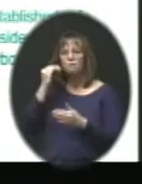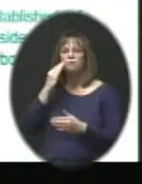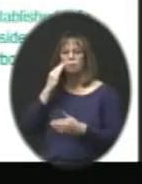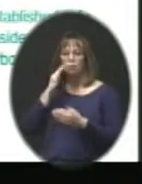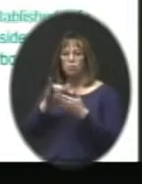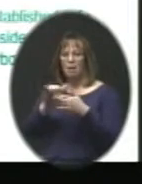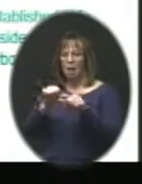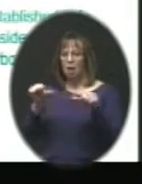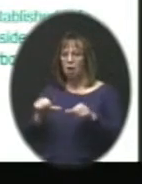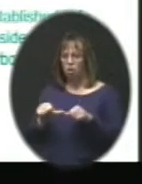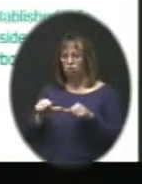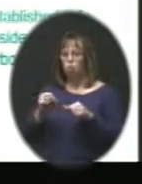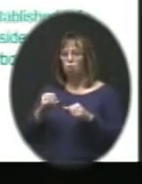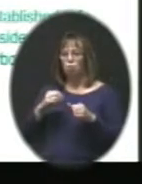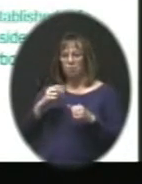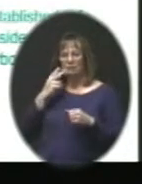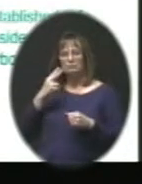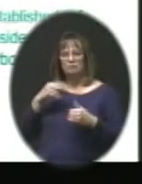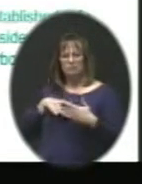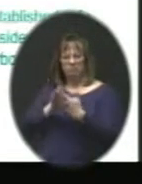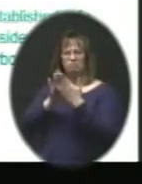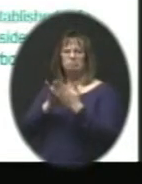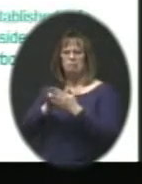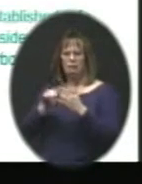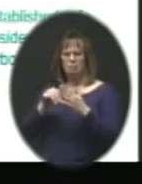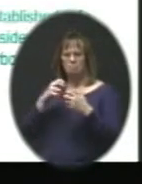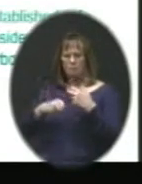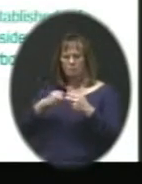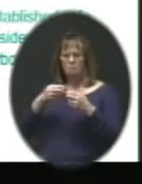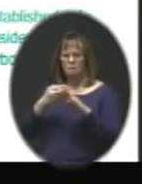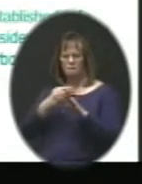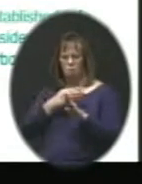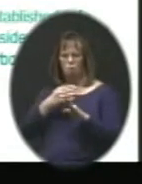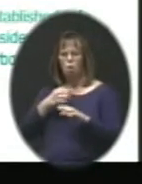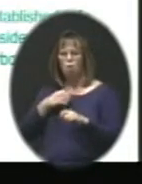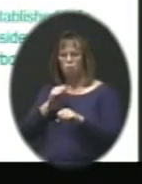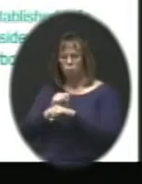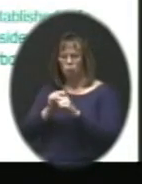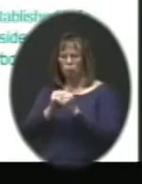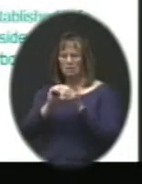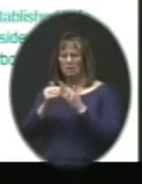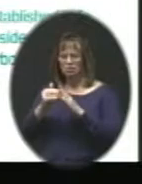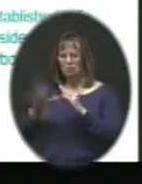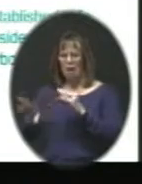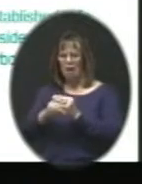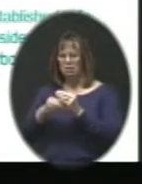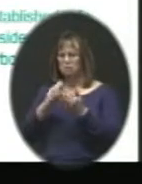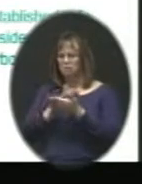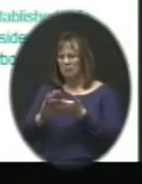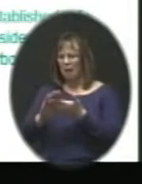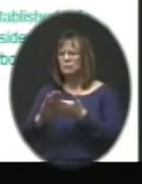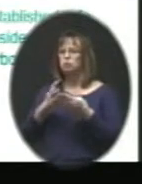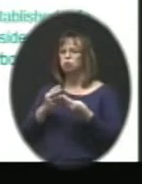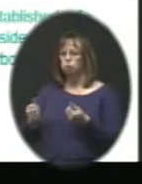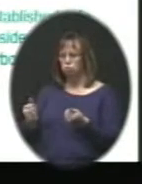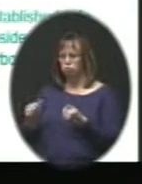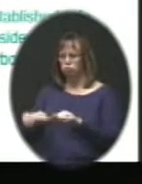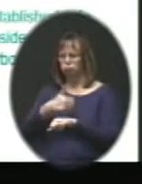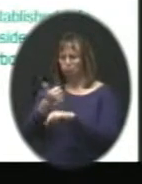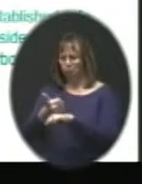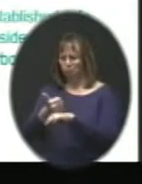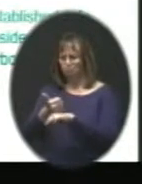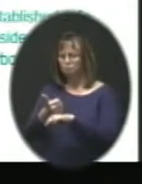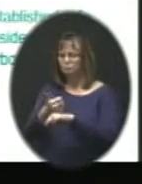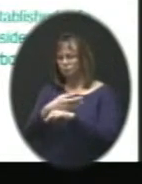area. So we've encountered this before and we've worked with the city and I think we've put some really nice solutions in place. It